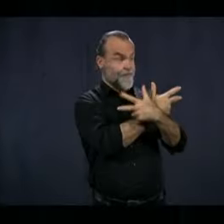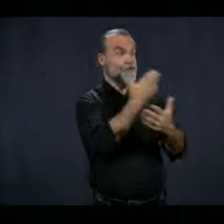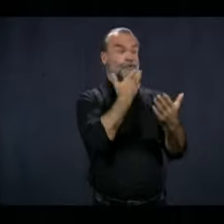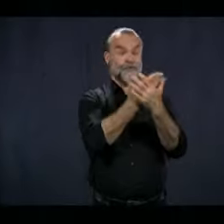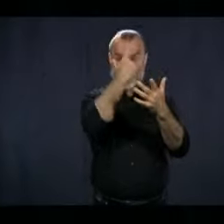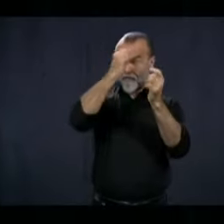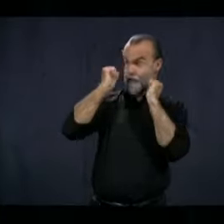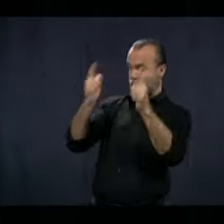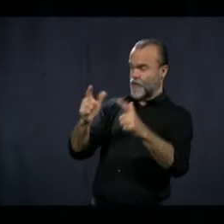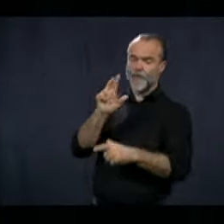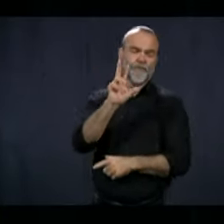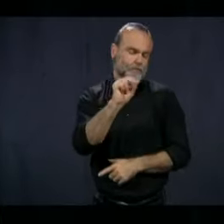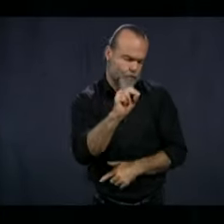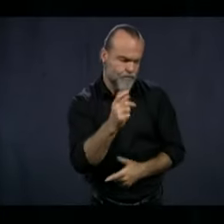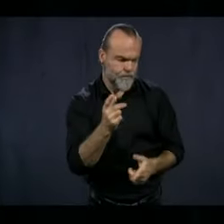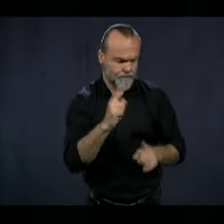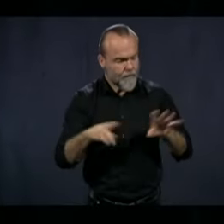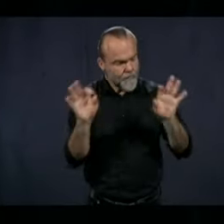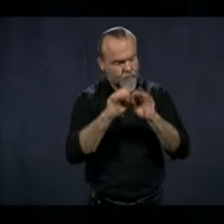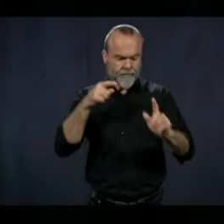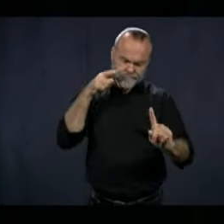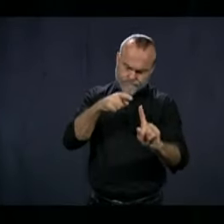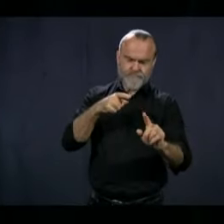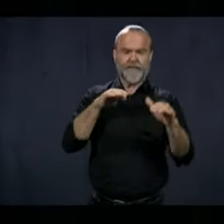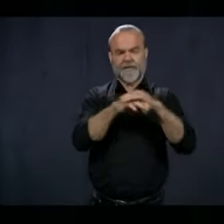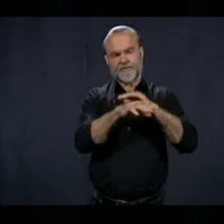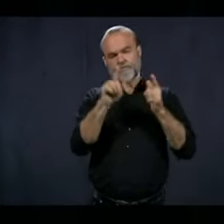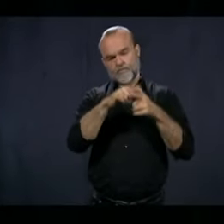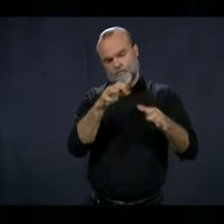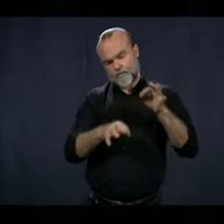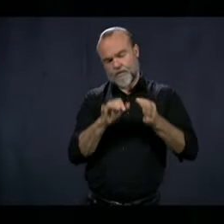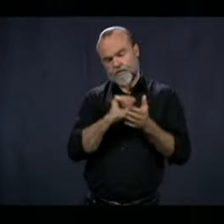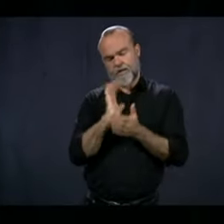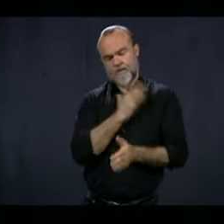will manage that. But it's access. The main gain is access. So thank you all.